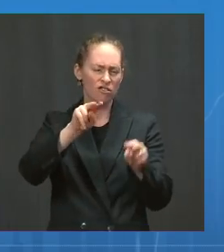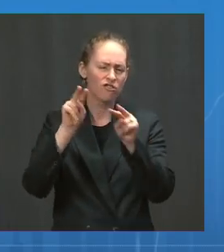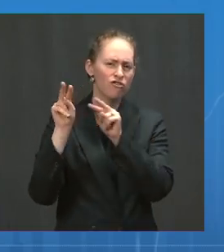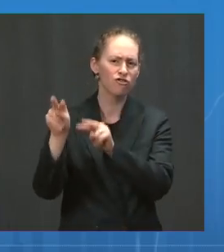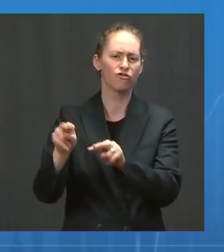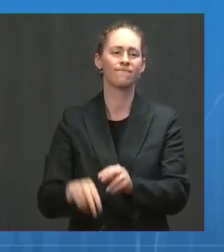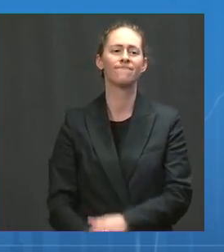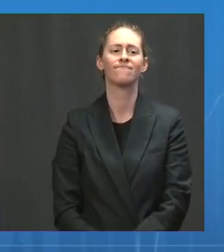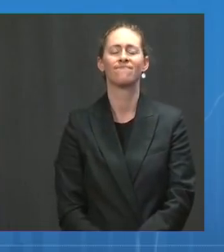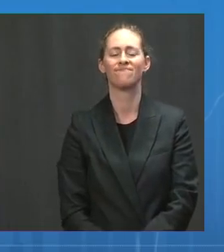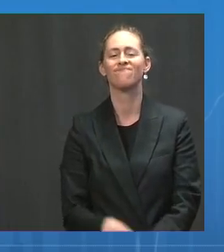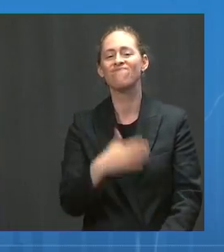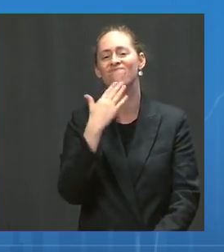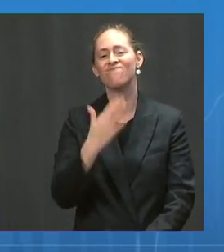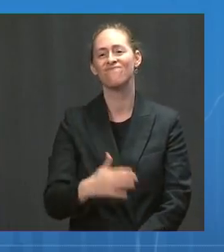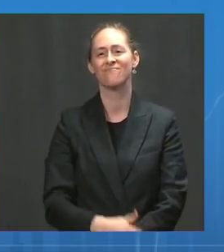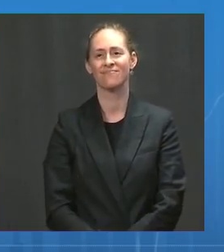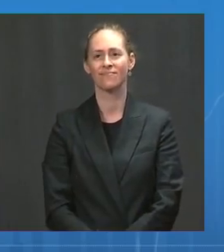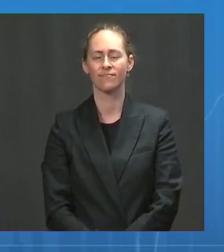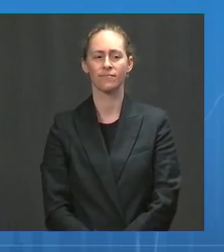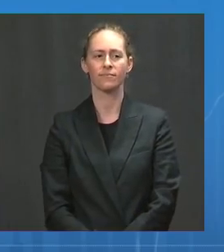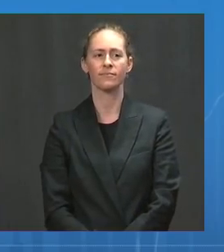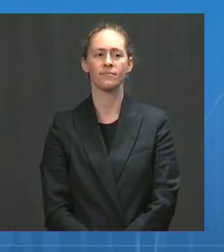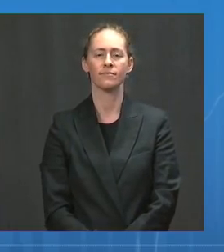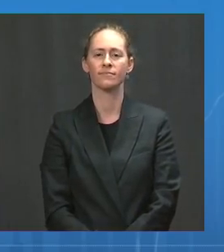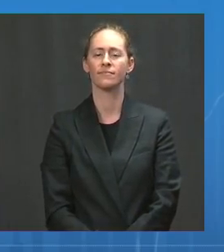Well, thanks, Dr. Murthy. Let's take a few questions.